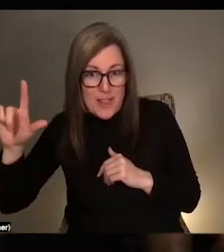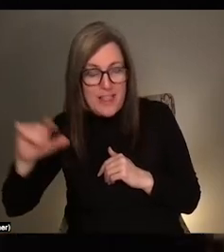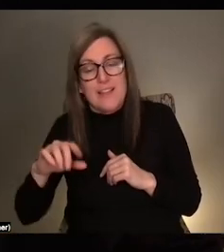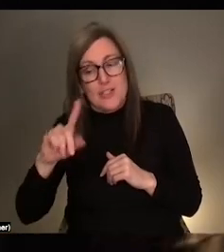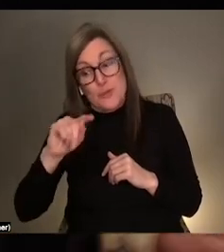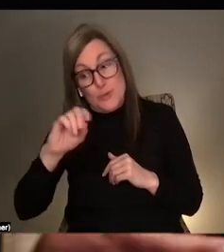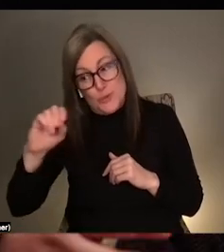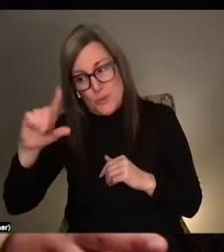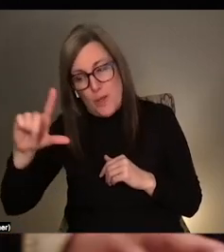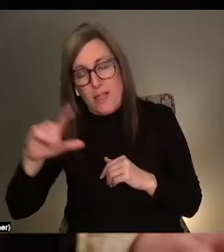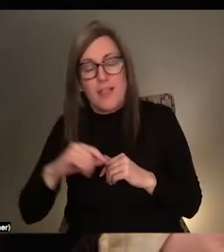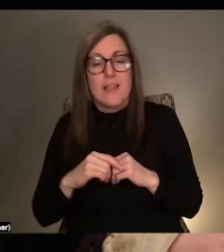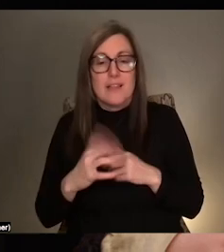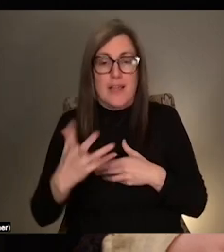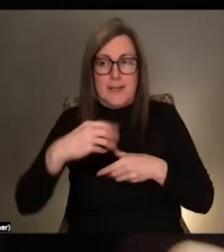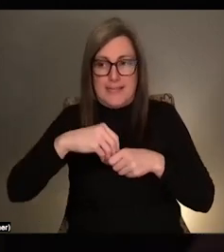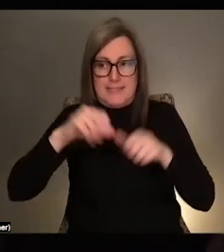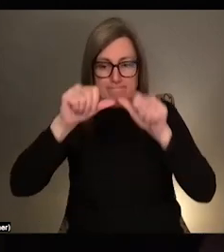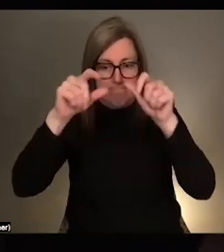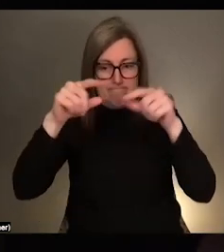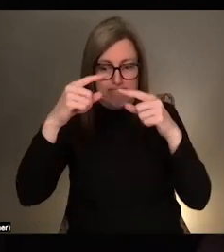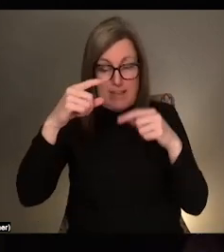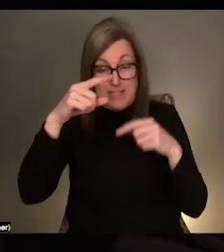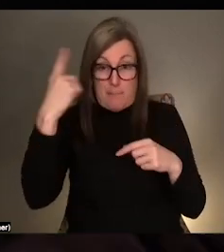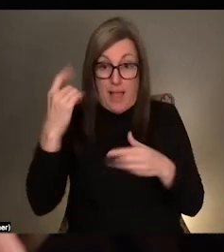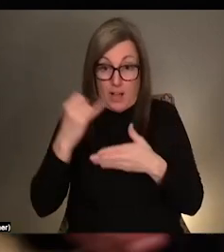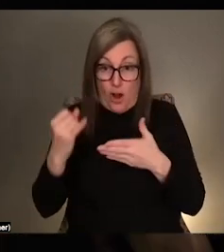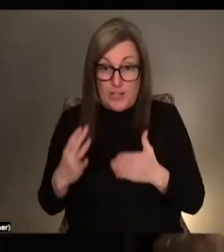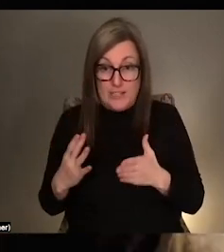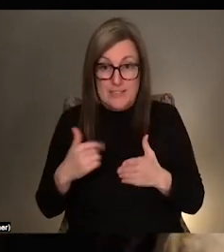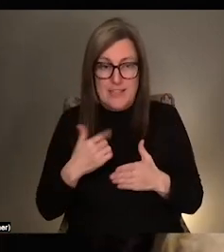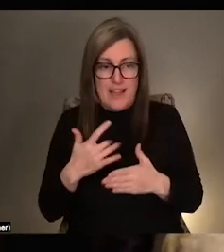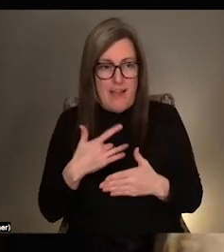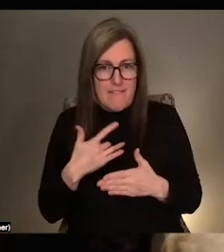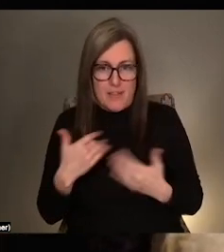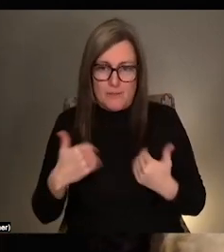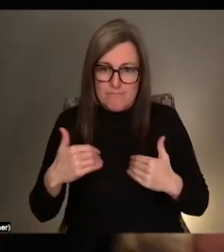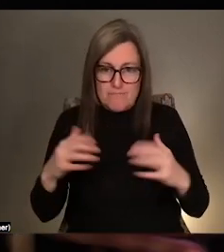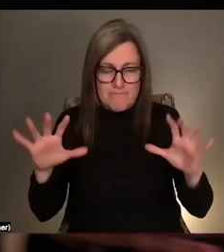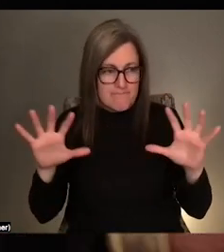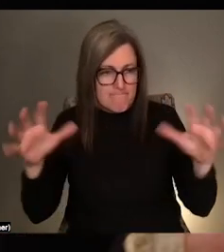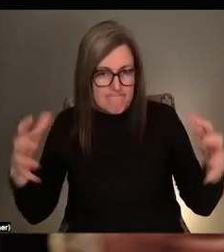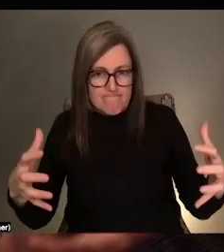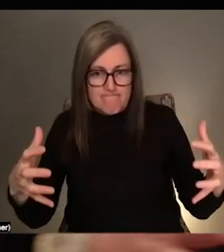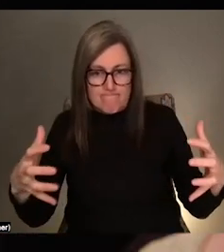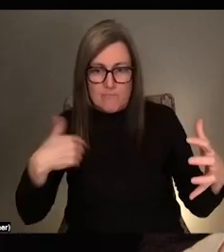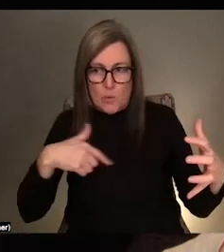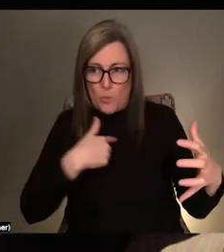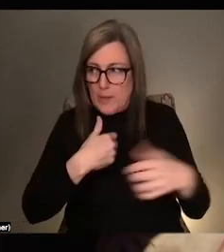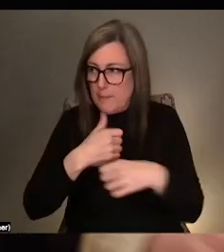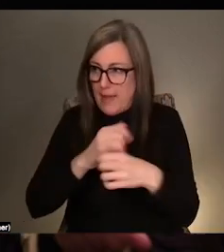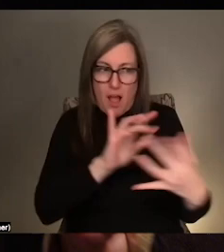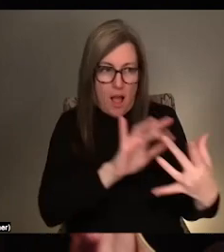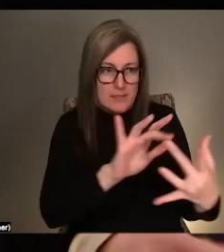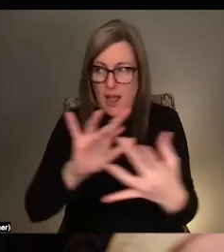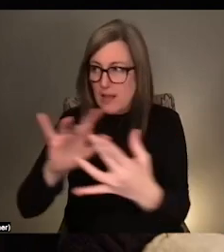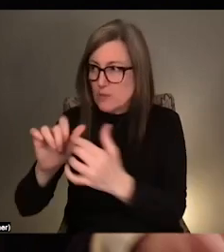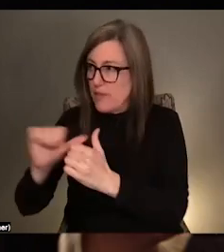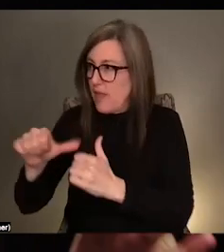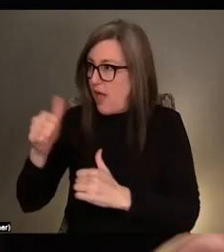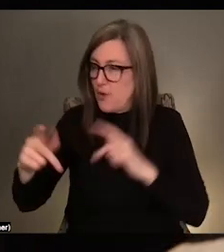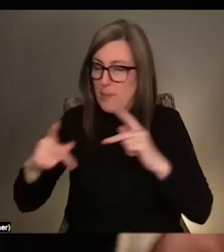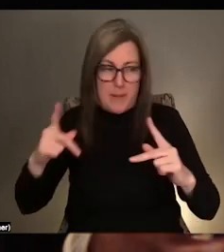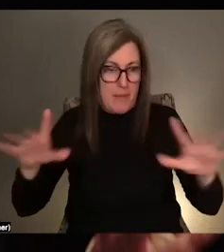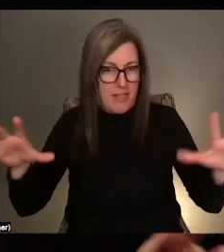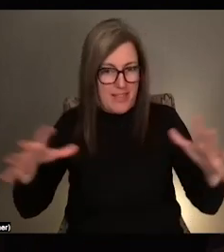inside of arts institutions in some way. Like it is a way for us to like make contact with others inside of spaces